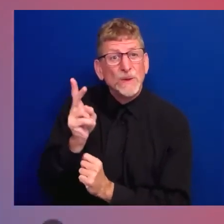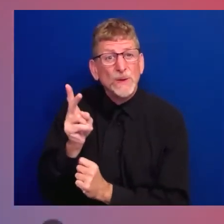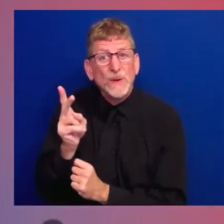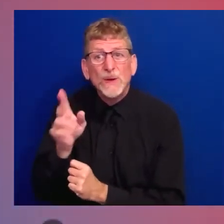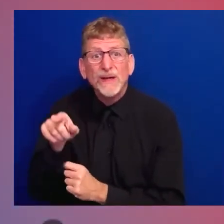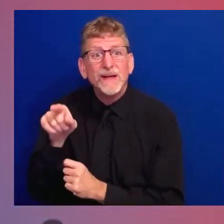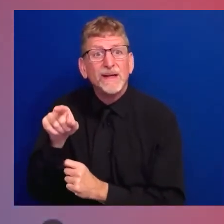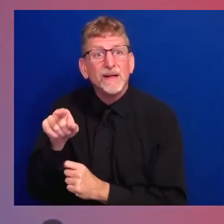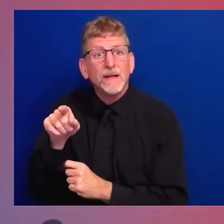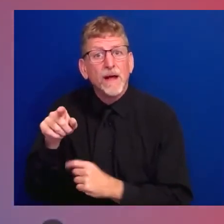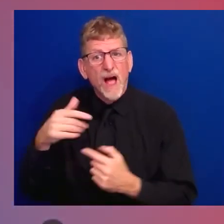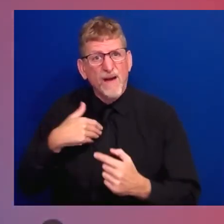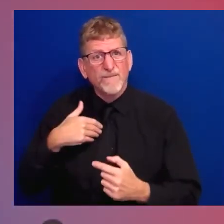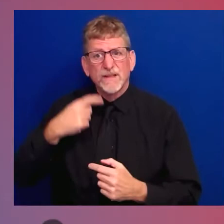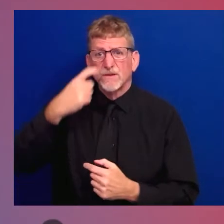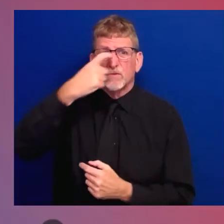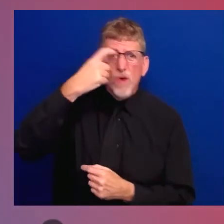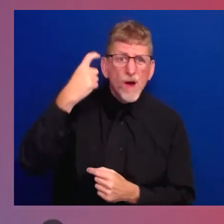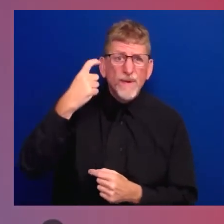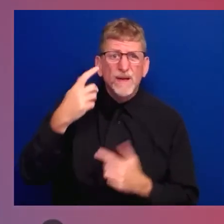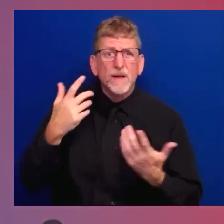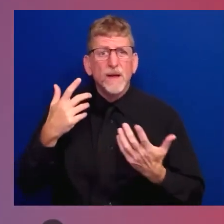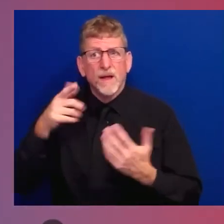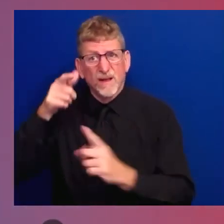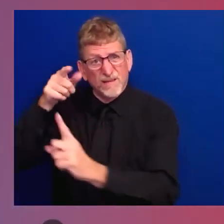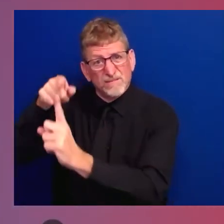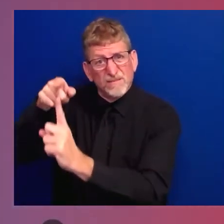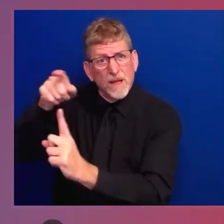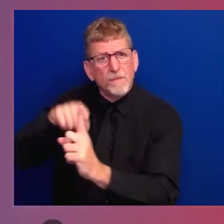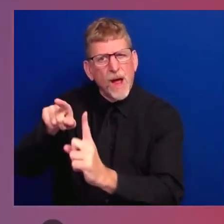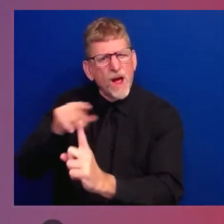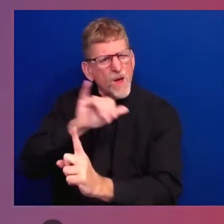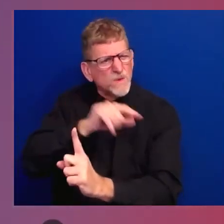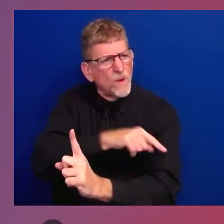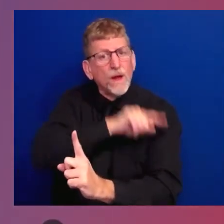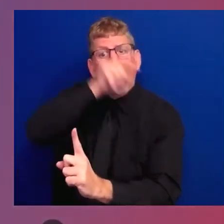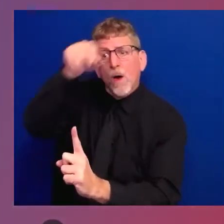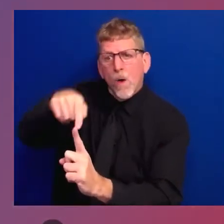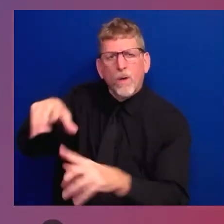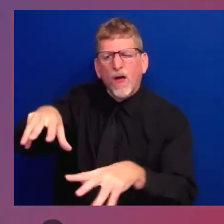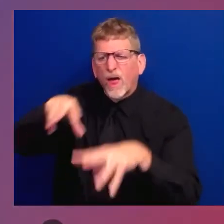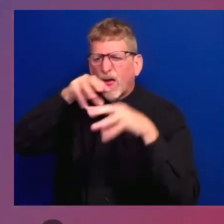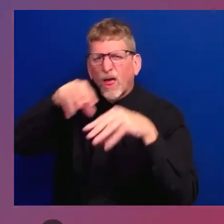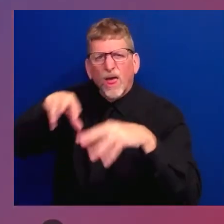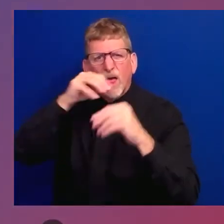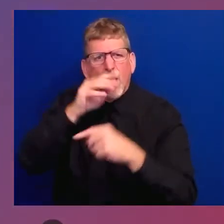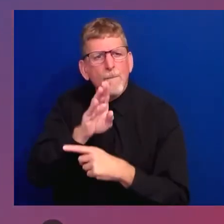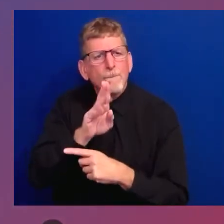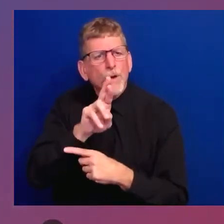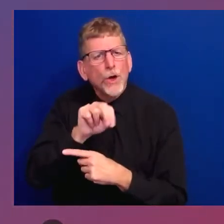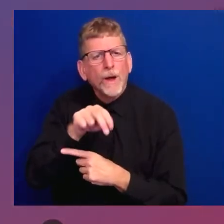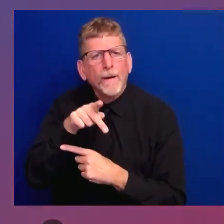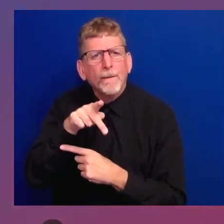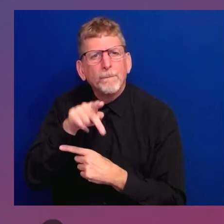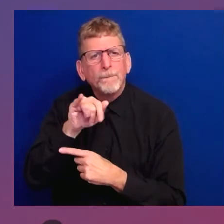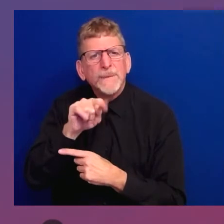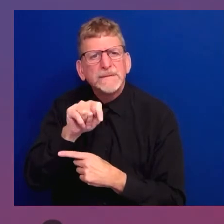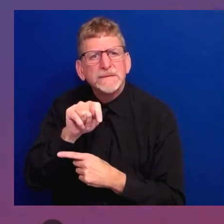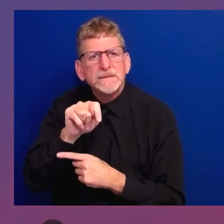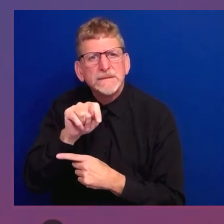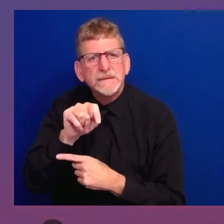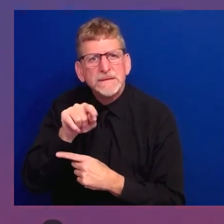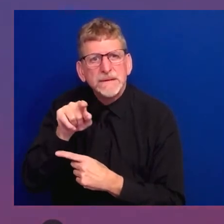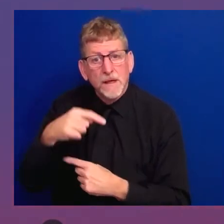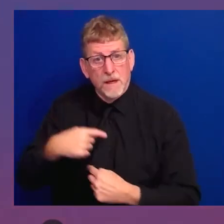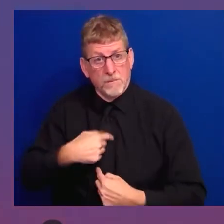was in and out of Afghanistan and Iraq 23 times. I spent a fair amount of time there as a United States senator and as